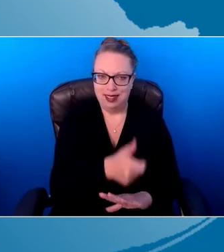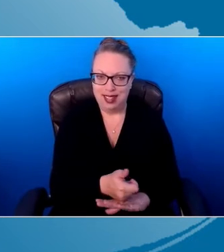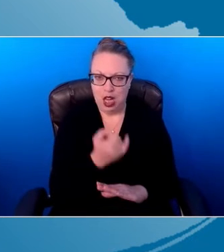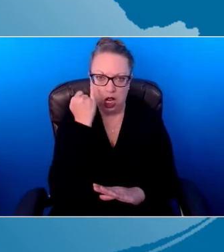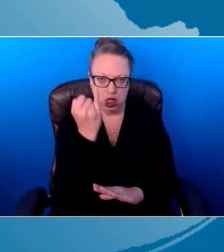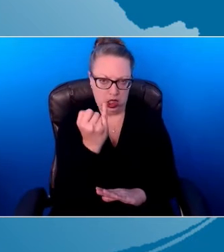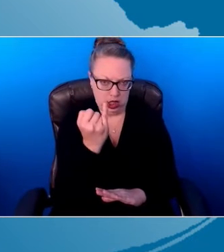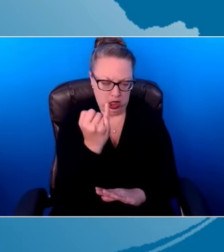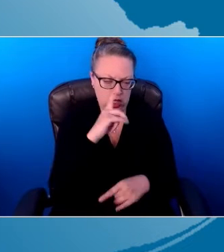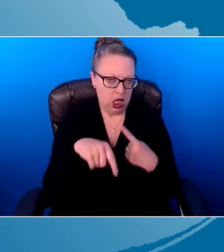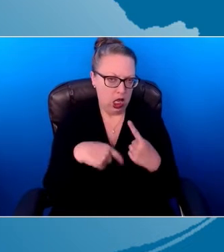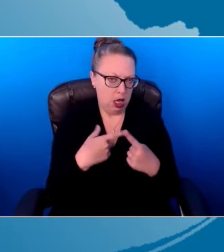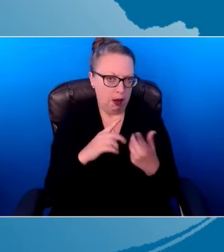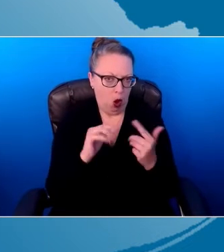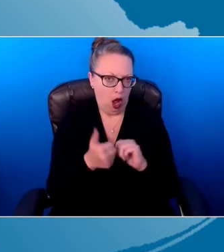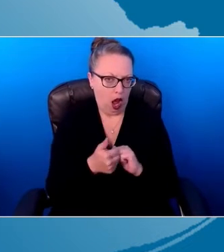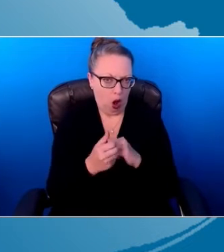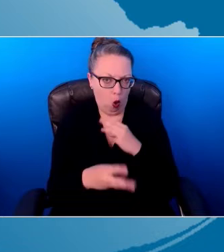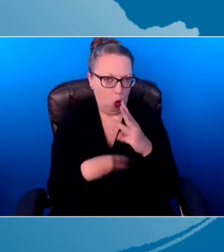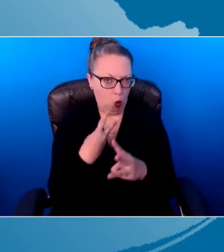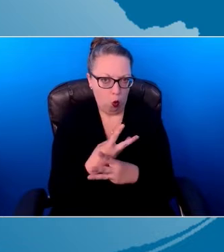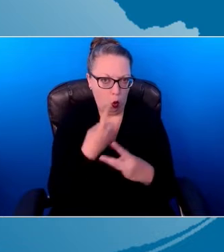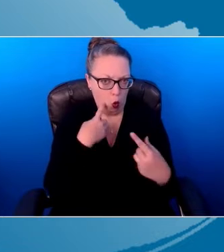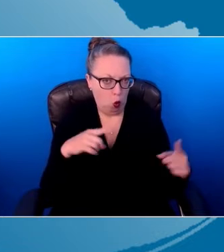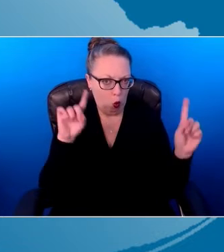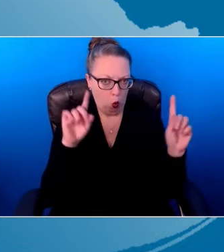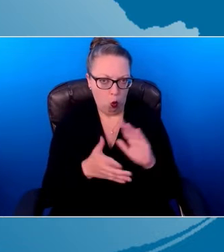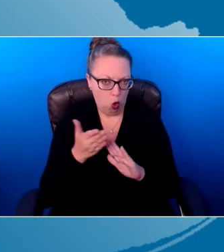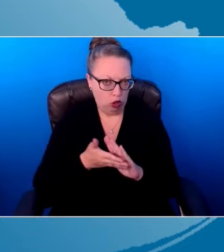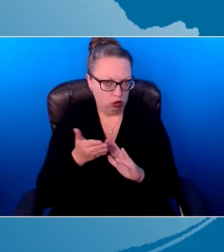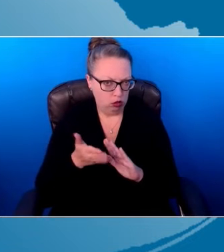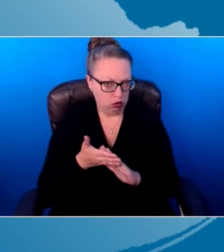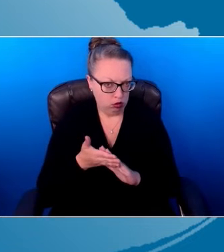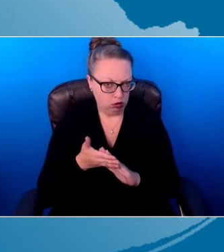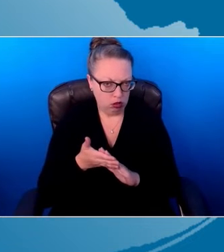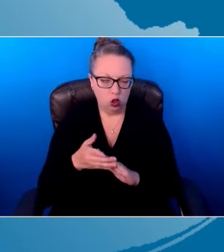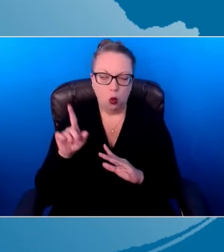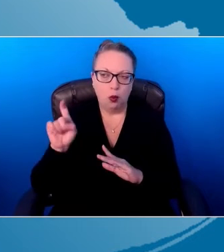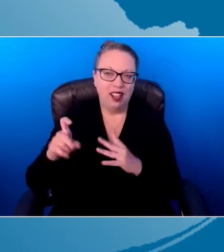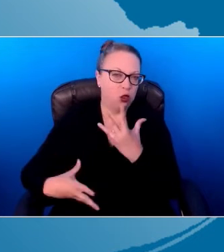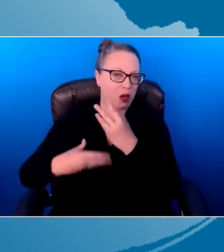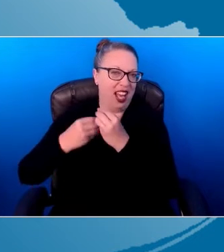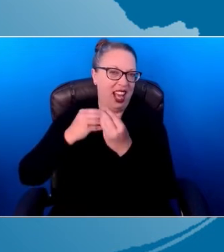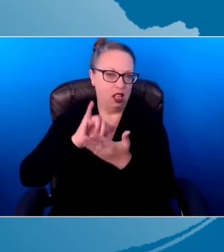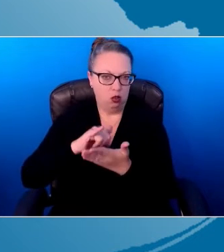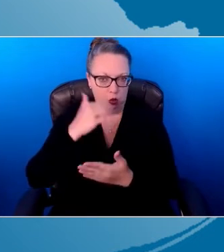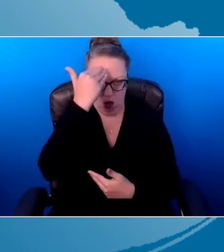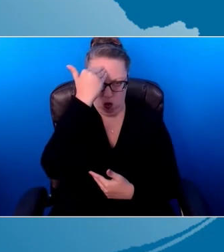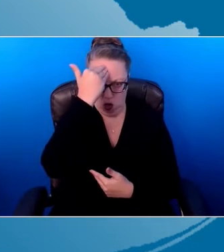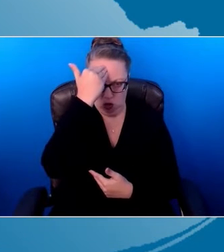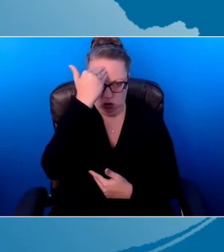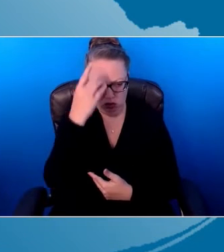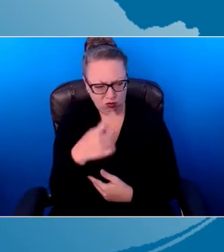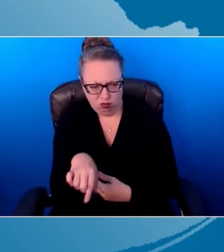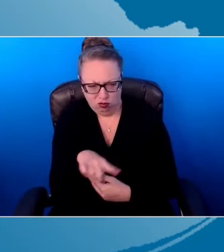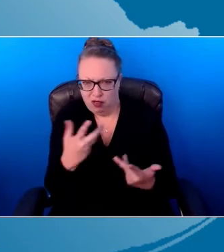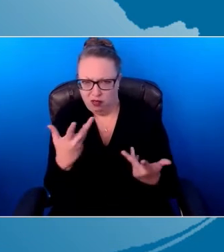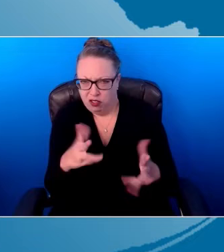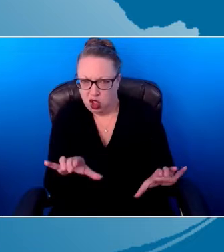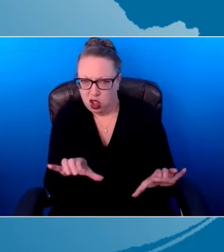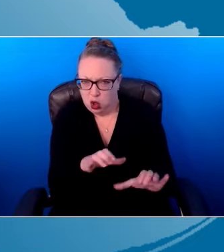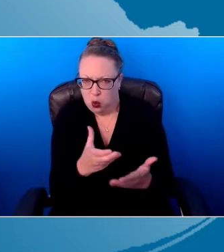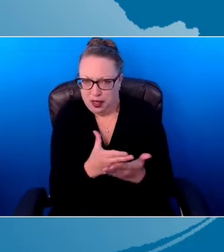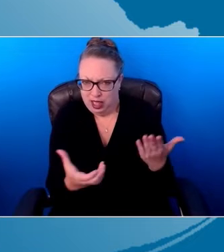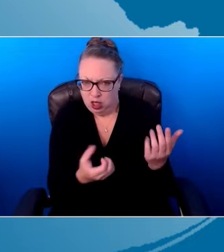what they already know. And like I said earlier, they've been doing things to support their child's learning and development. So we want to build on what they know.